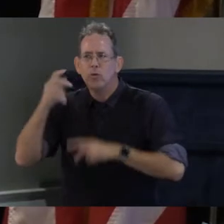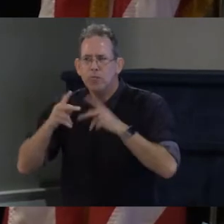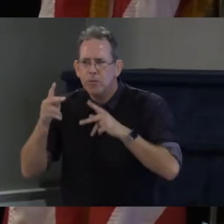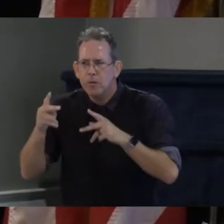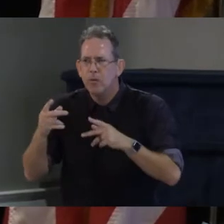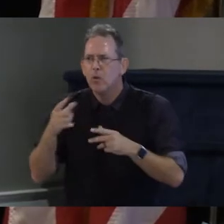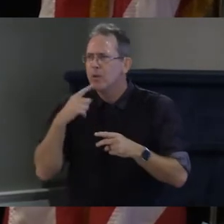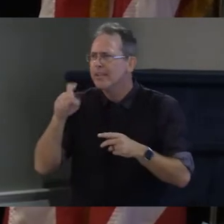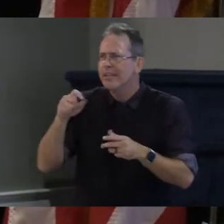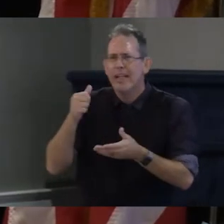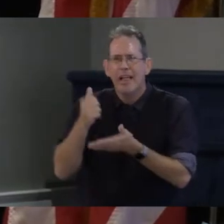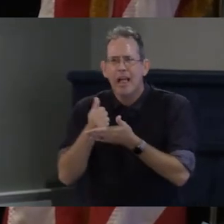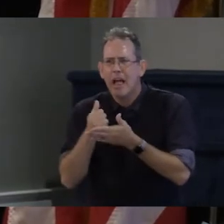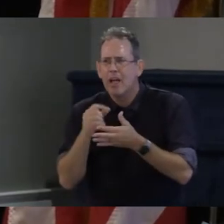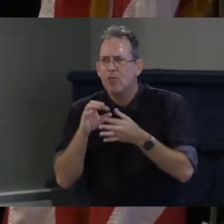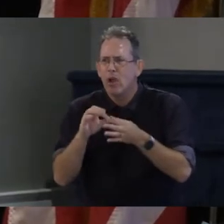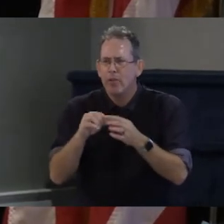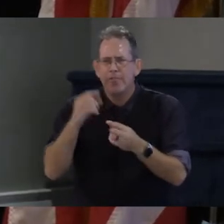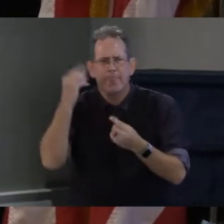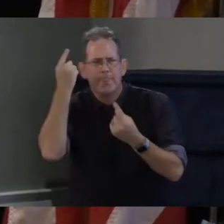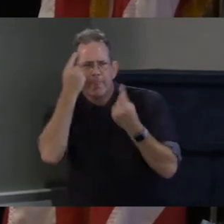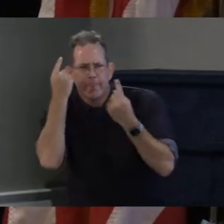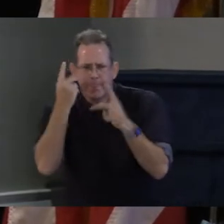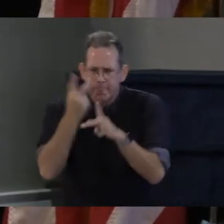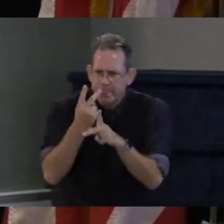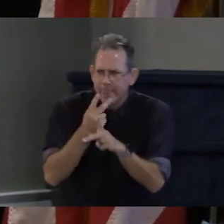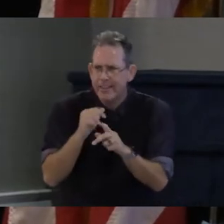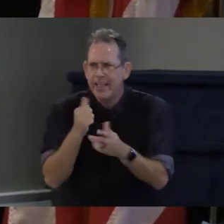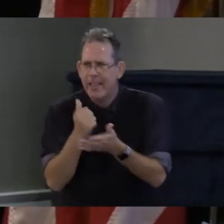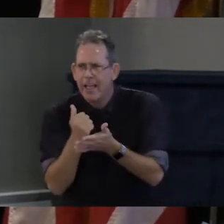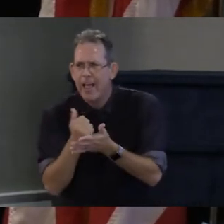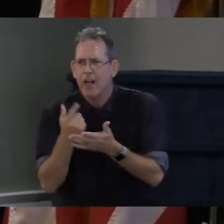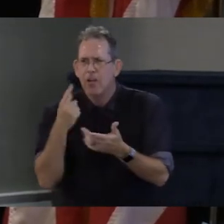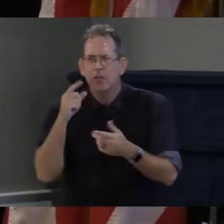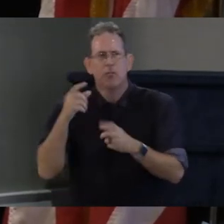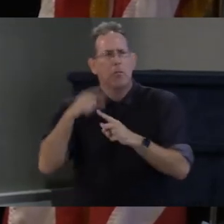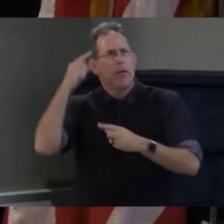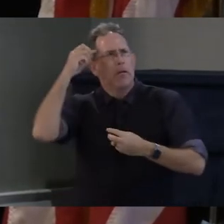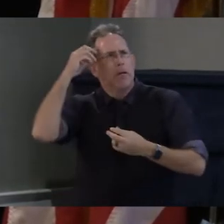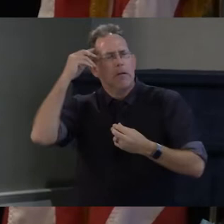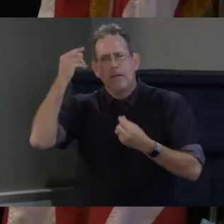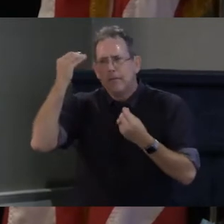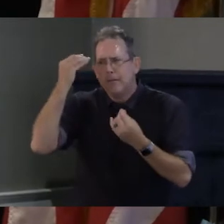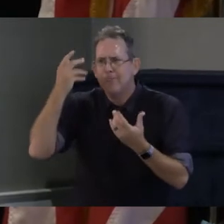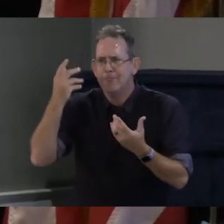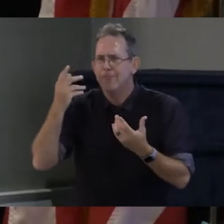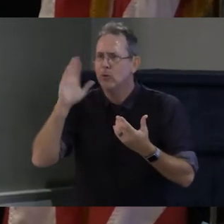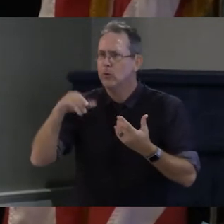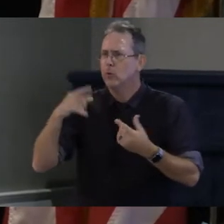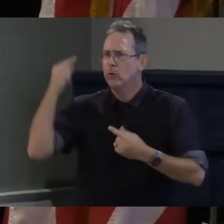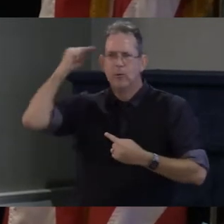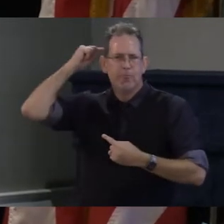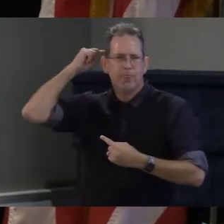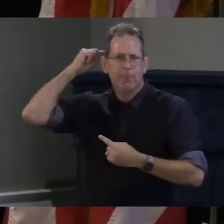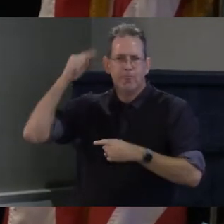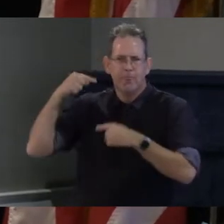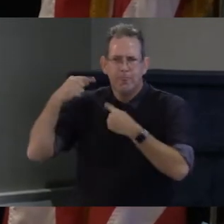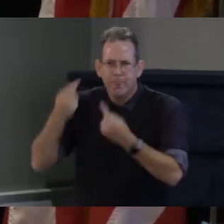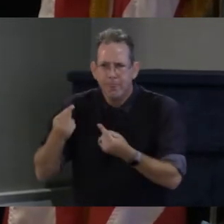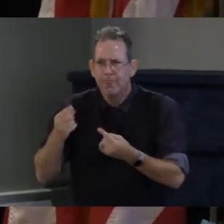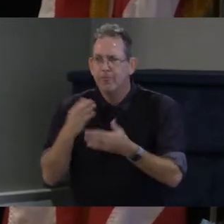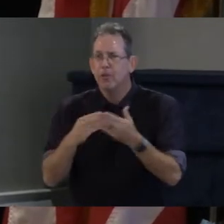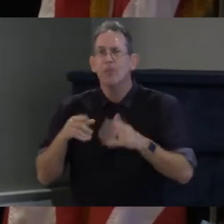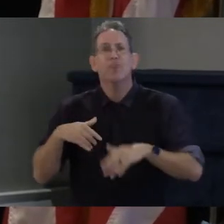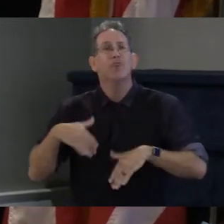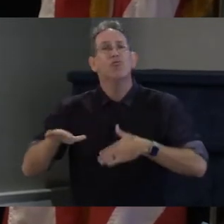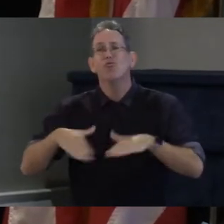that is not top of mind to the average person we kind of go through our lives and and we take for granted that